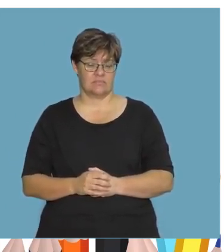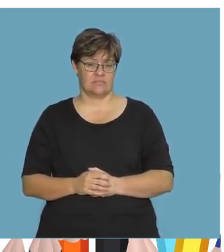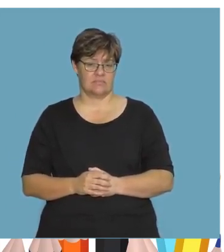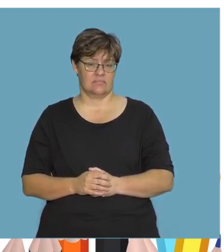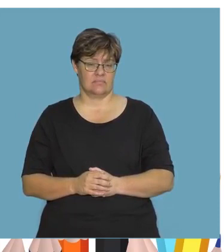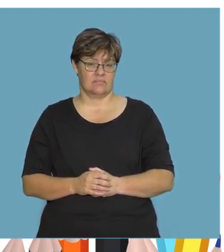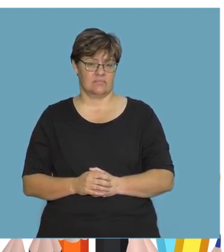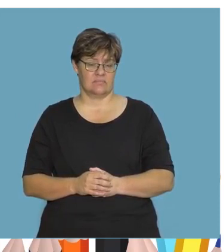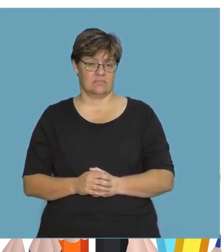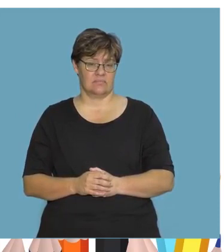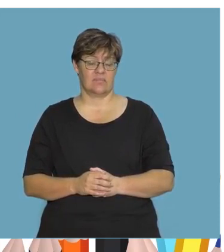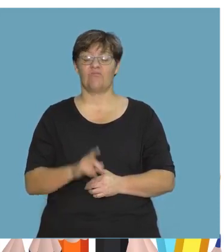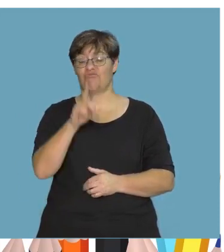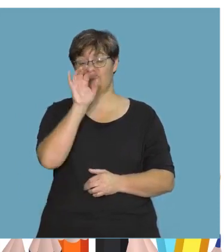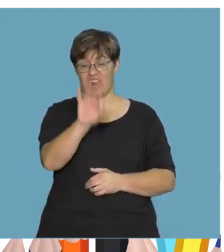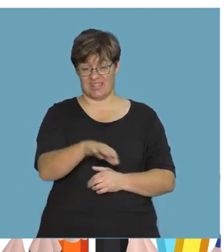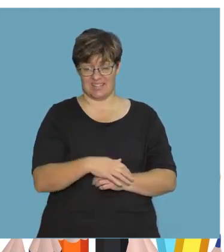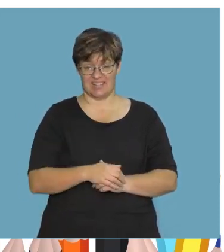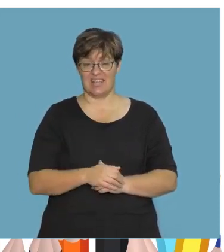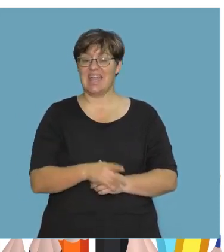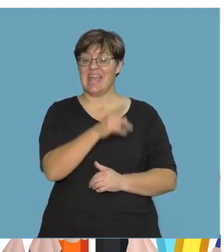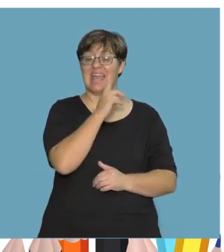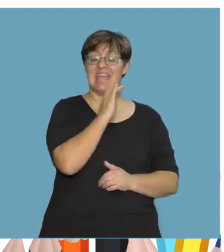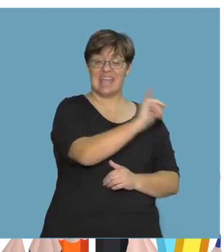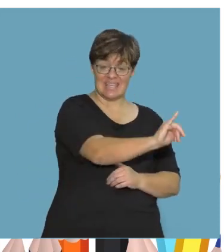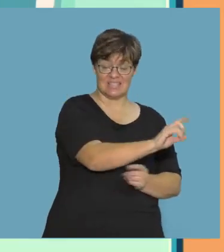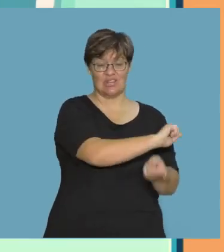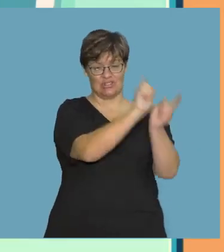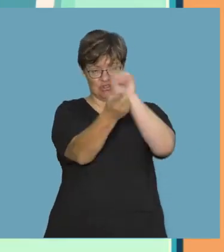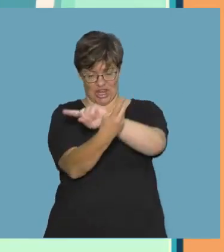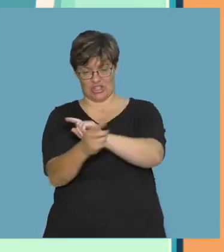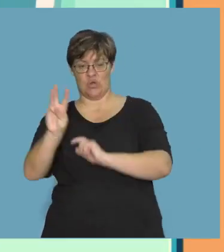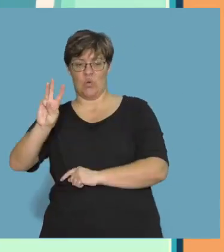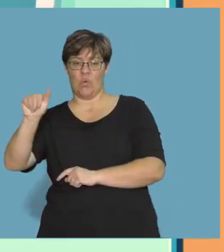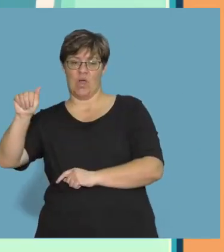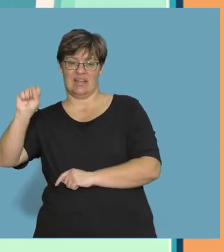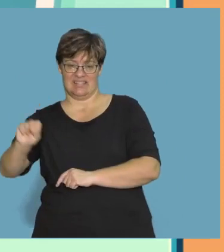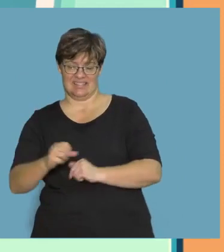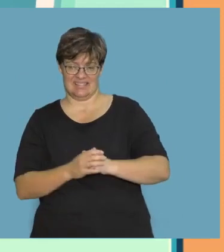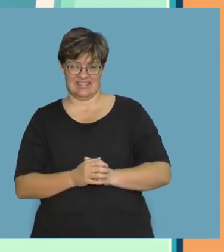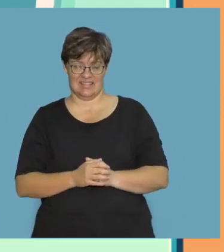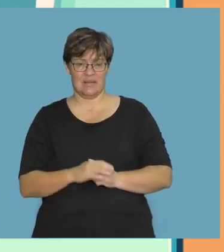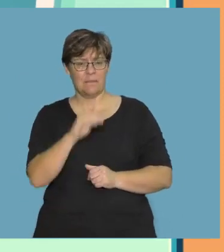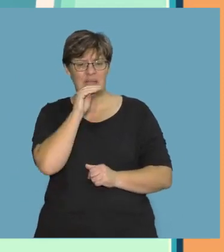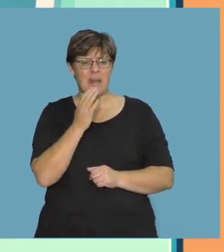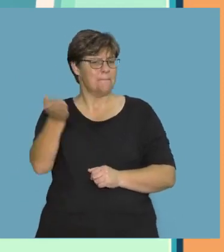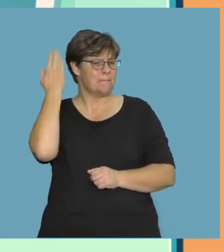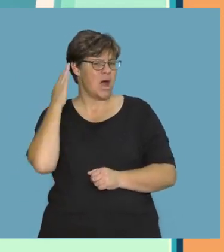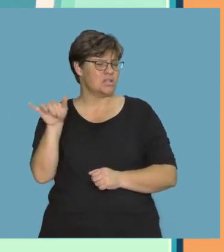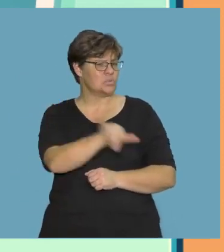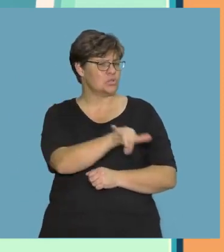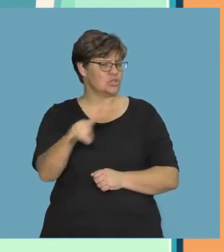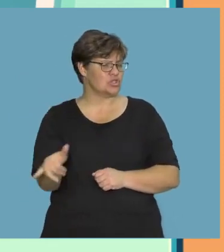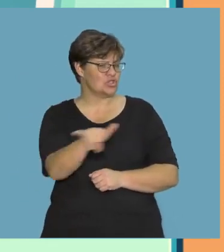That's right! Is changes to was. Which sentence is in the past tense? Listen